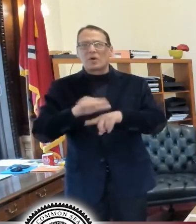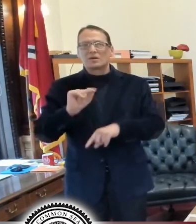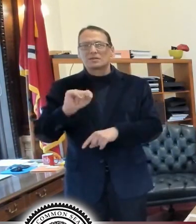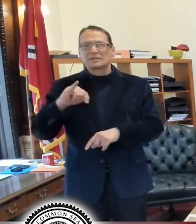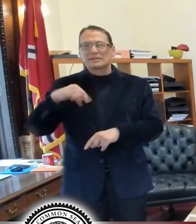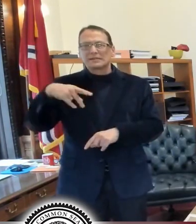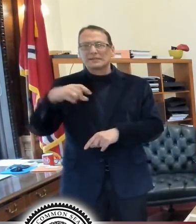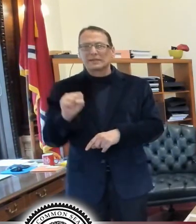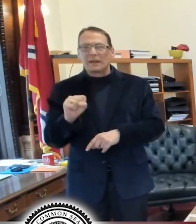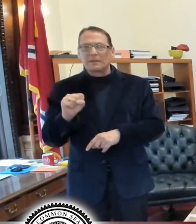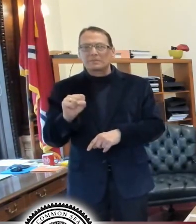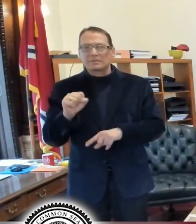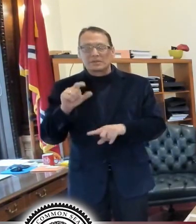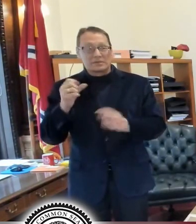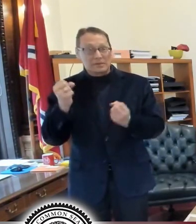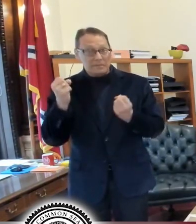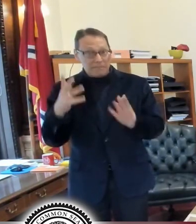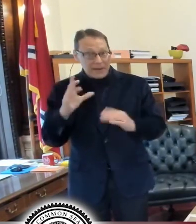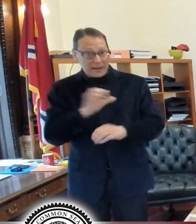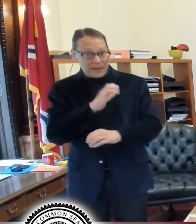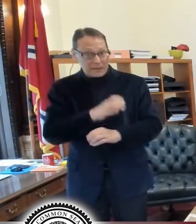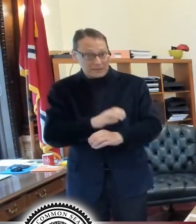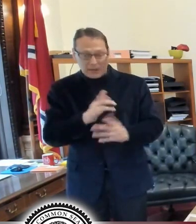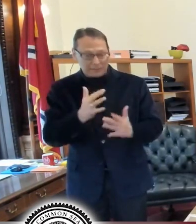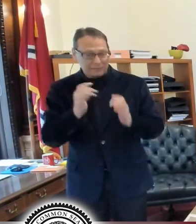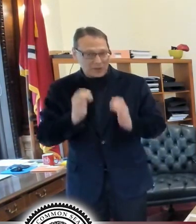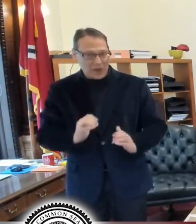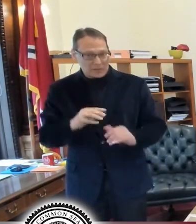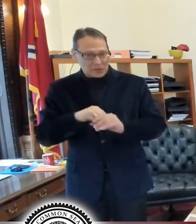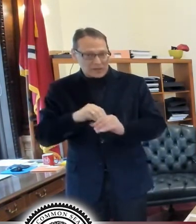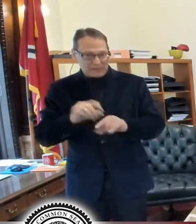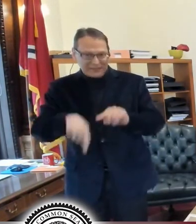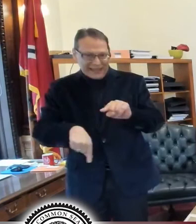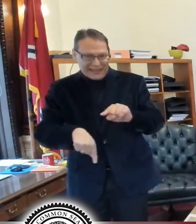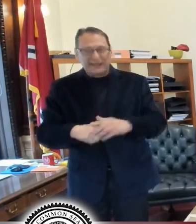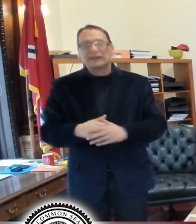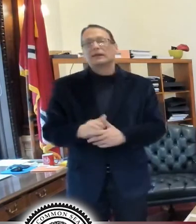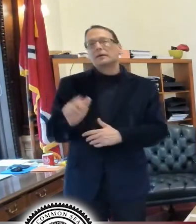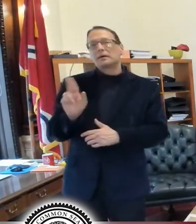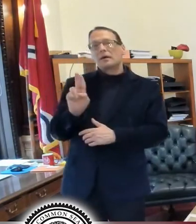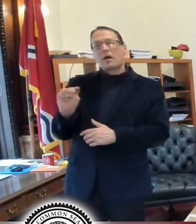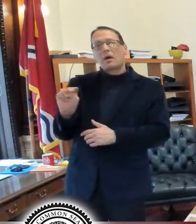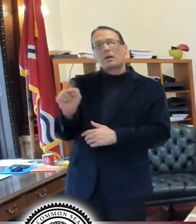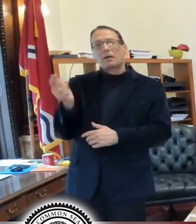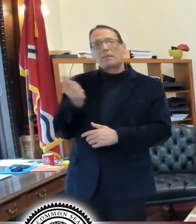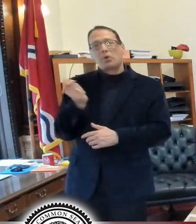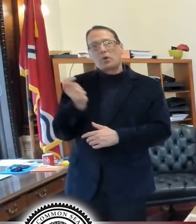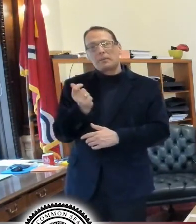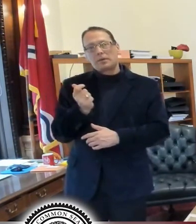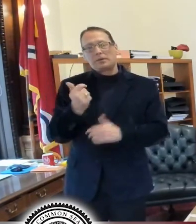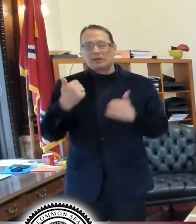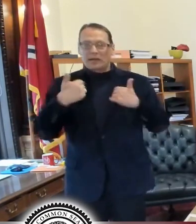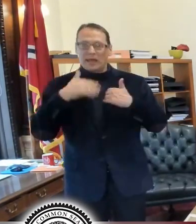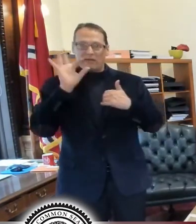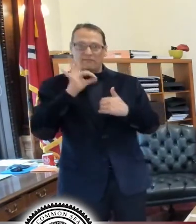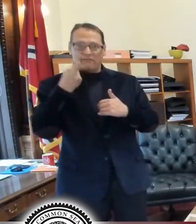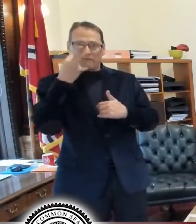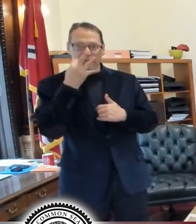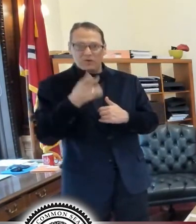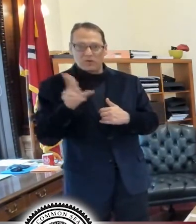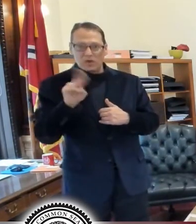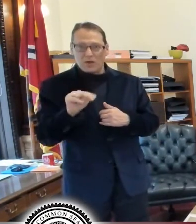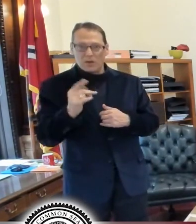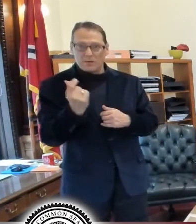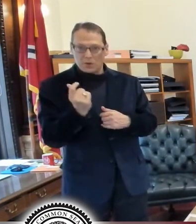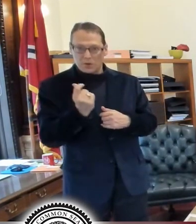they can't have as many customers inside. Right. So, um, unemployment, and you know, we had the federal unemployment and the